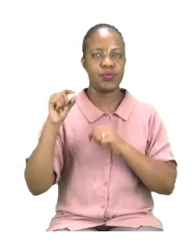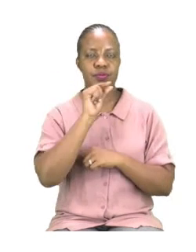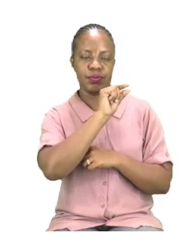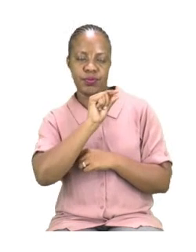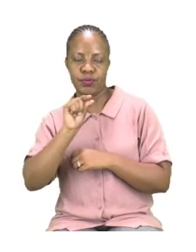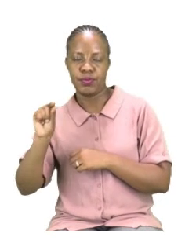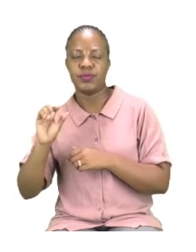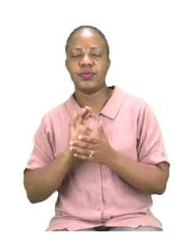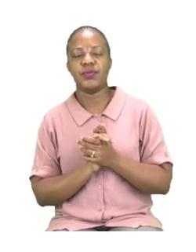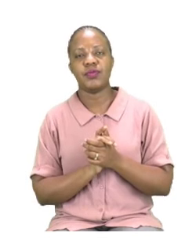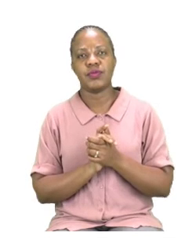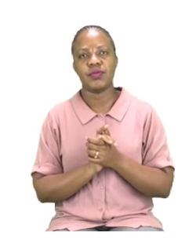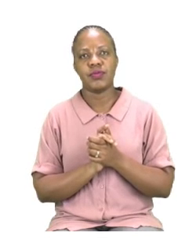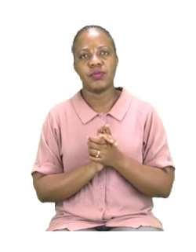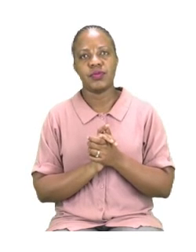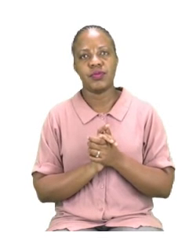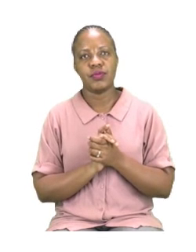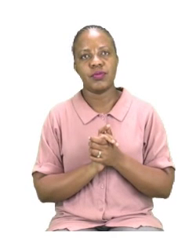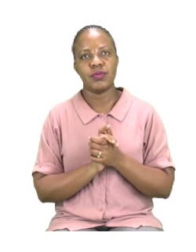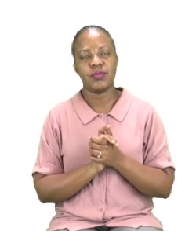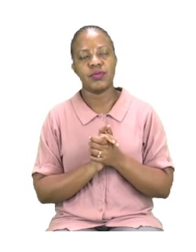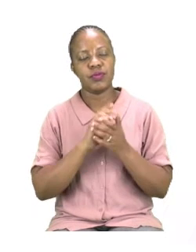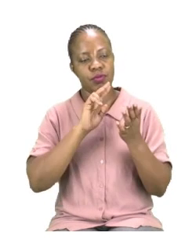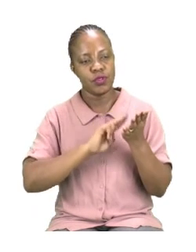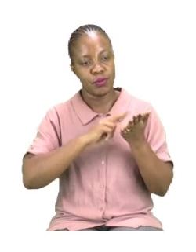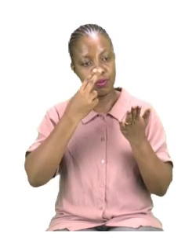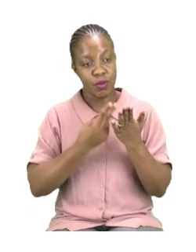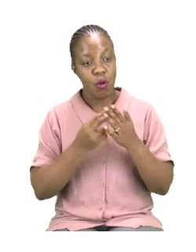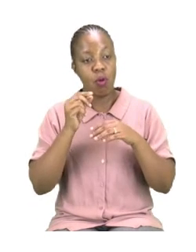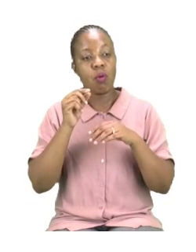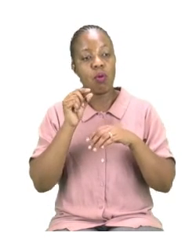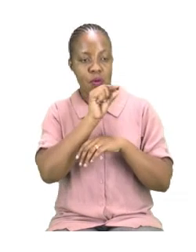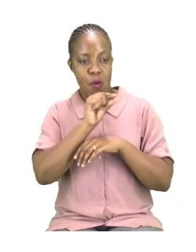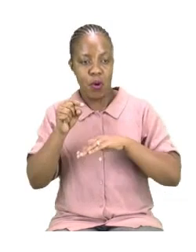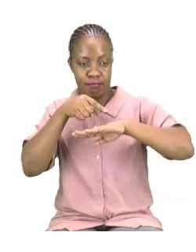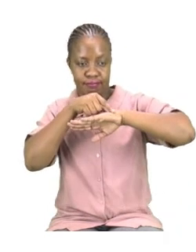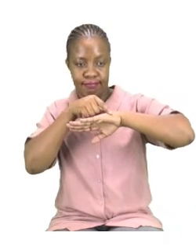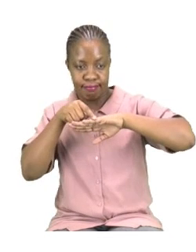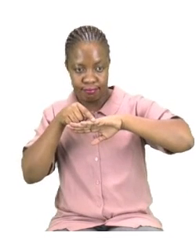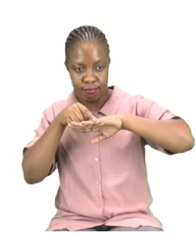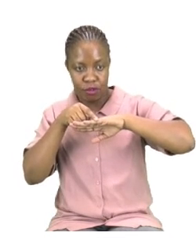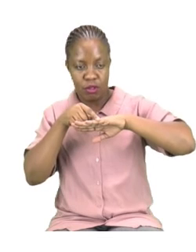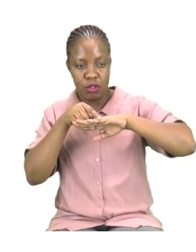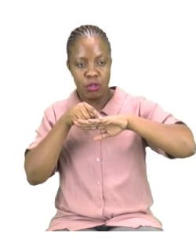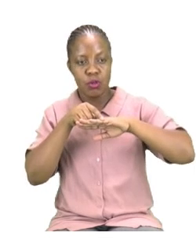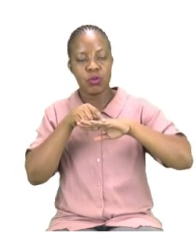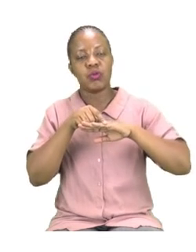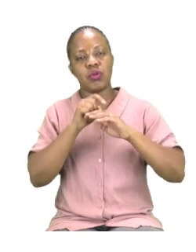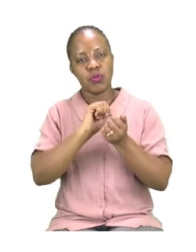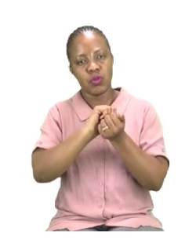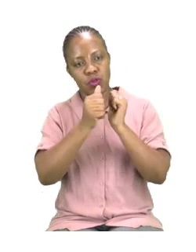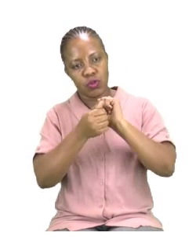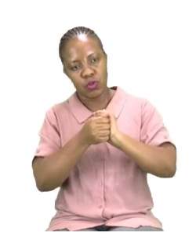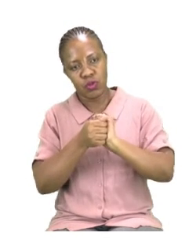replace the underlined word in the sentence. For all 10 of these, there is a